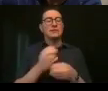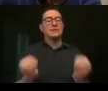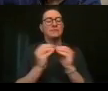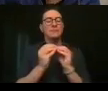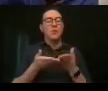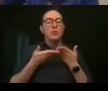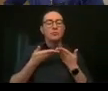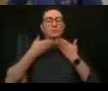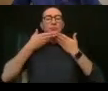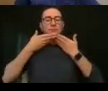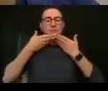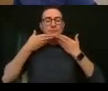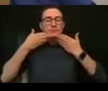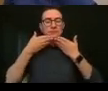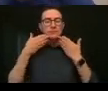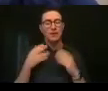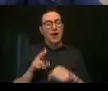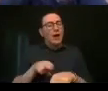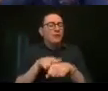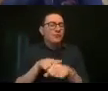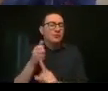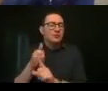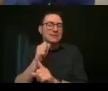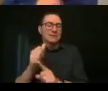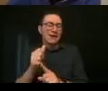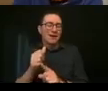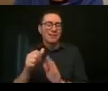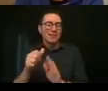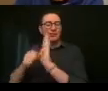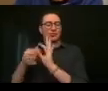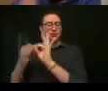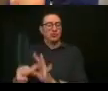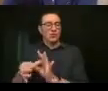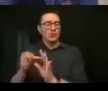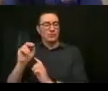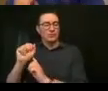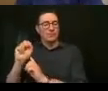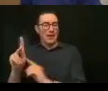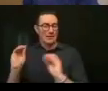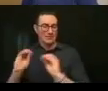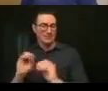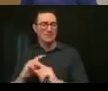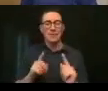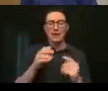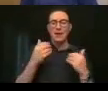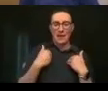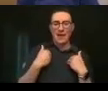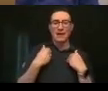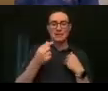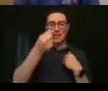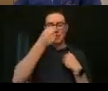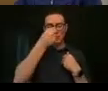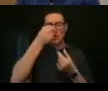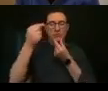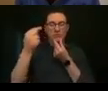You know, obviously it's not a surgical or a respirator, but it is definitely has the nose piece